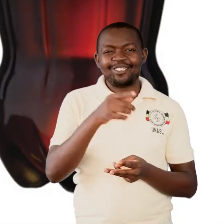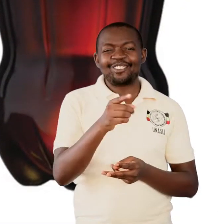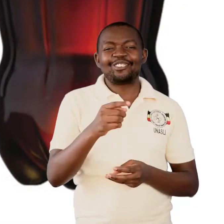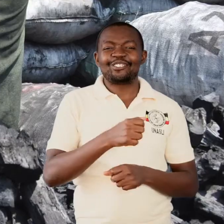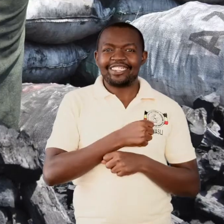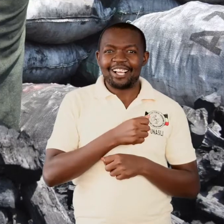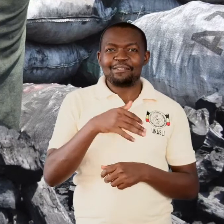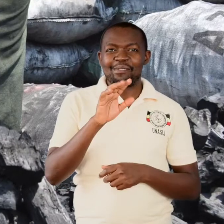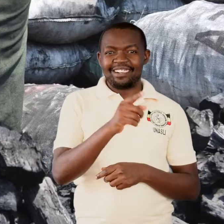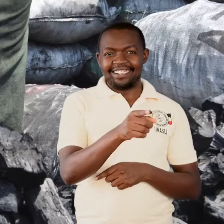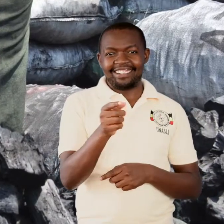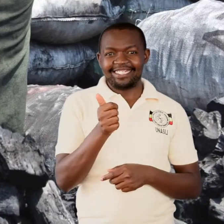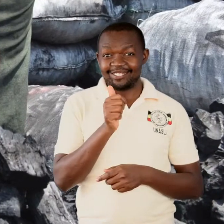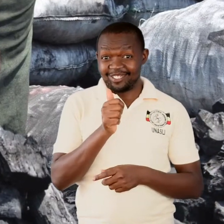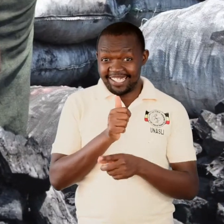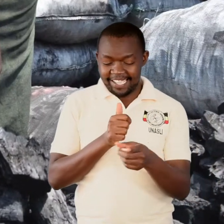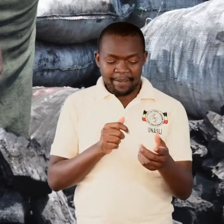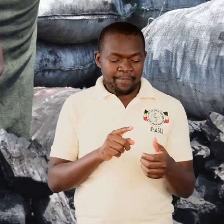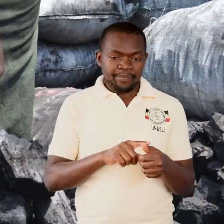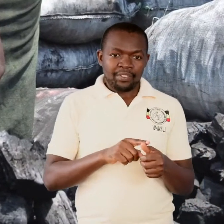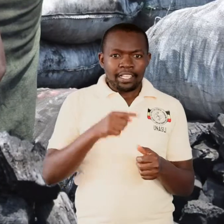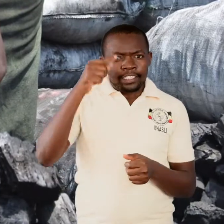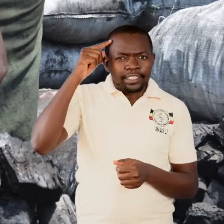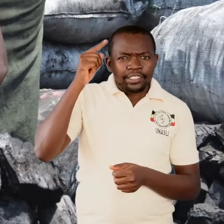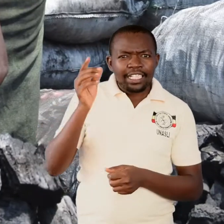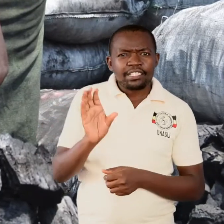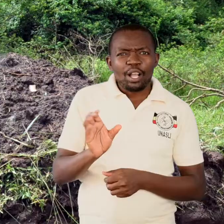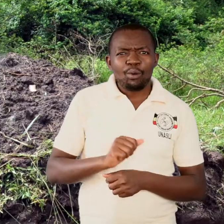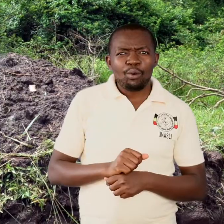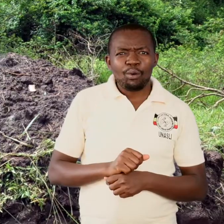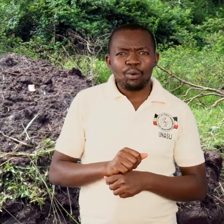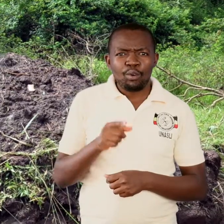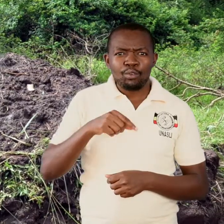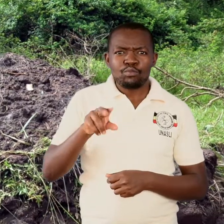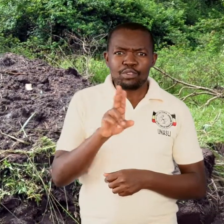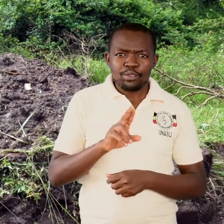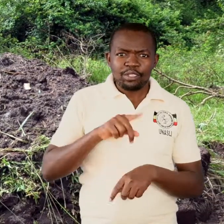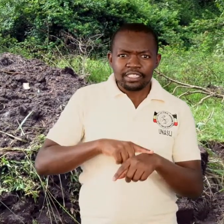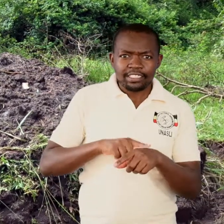Making charcoal, the charcoal we are using for preparing our food.